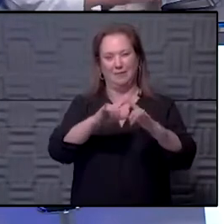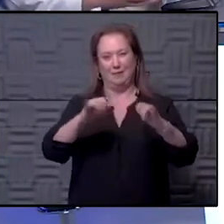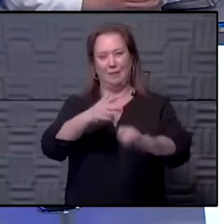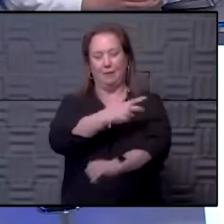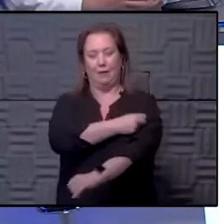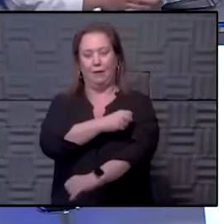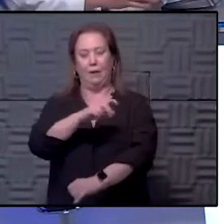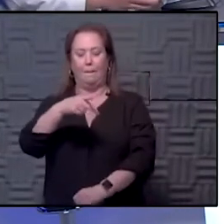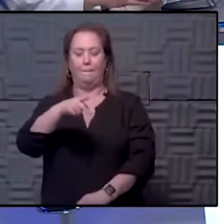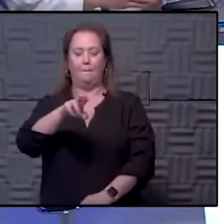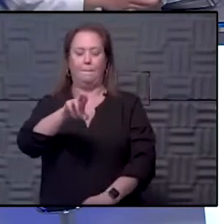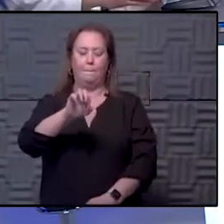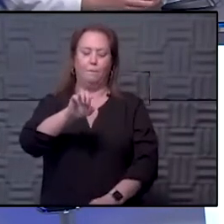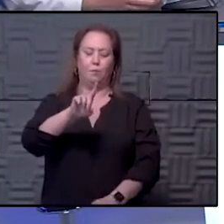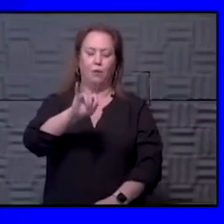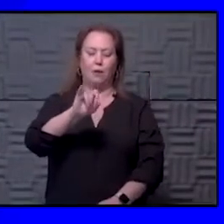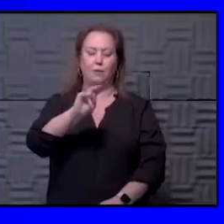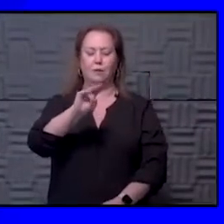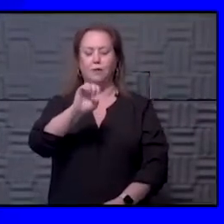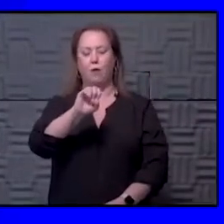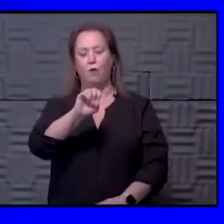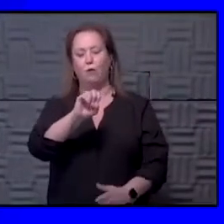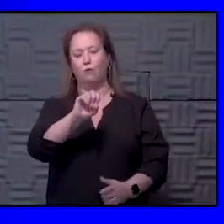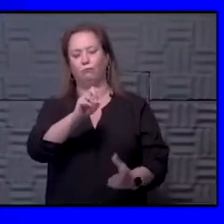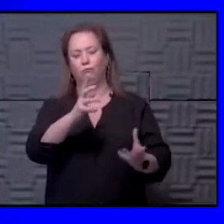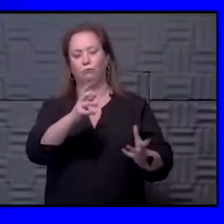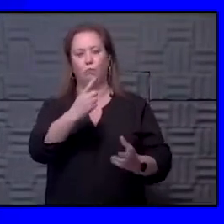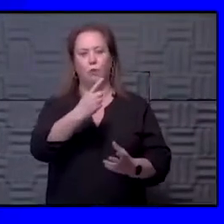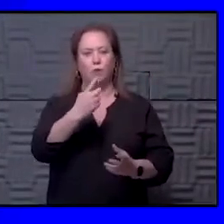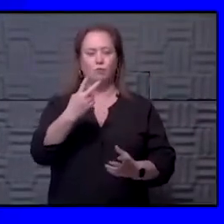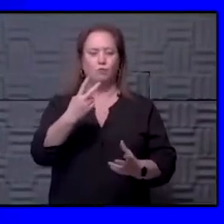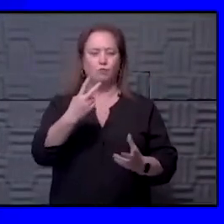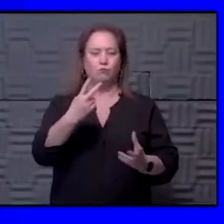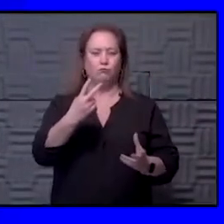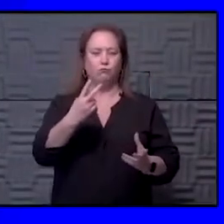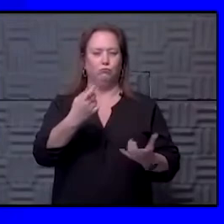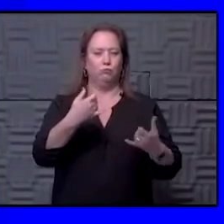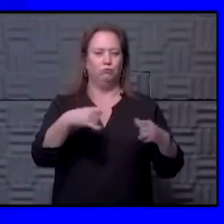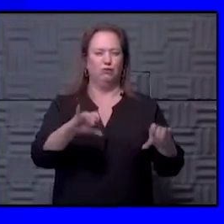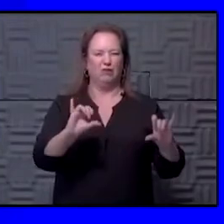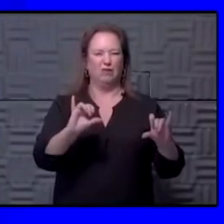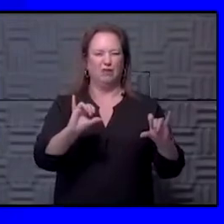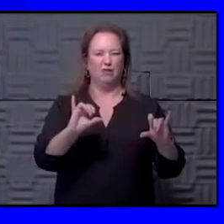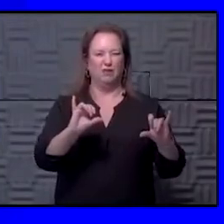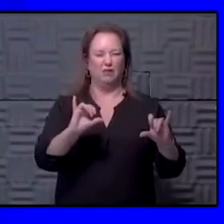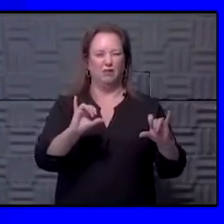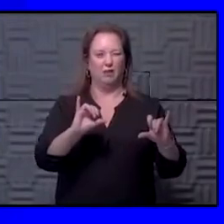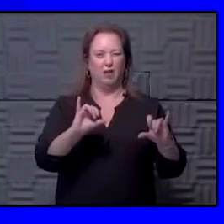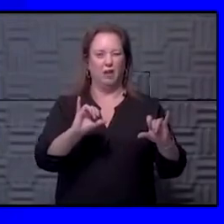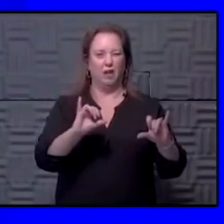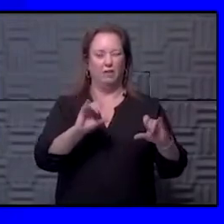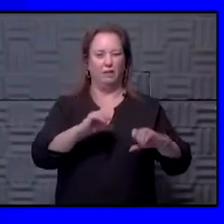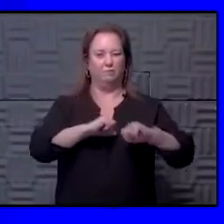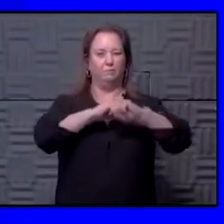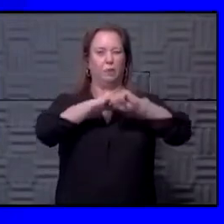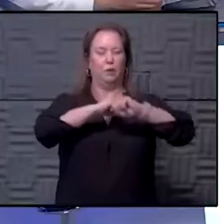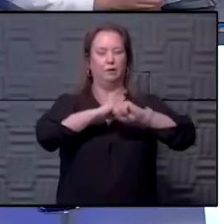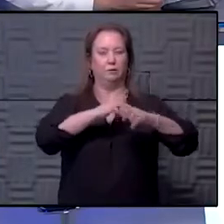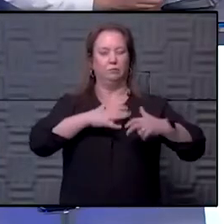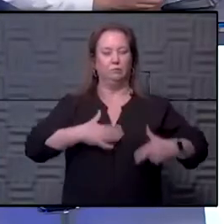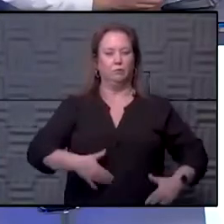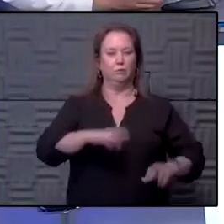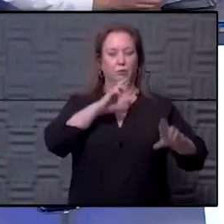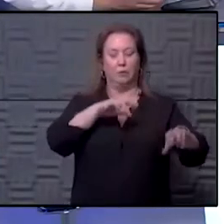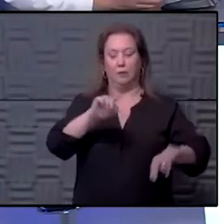just a dose of prednisone or something of that nature, one, maybe two drugs, you're still probably going to amount to immune response as well. Yeah. And mean,